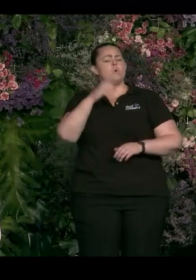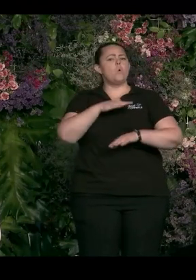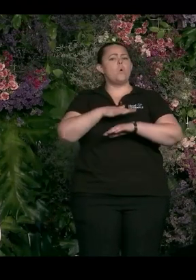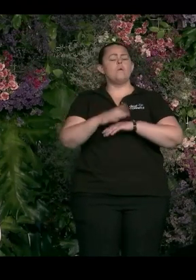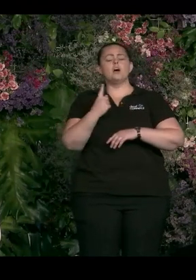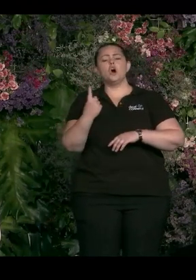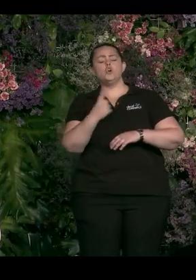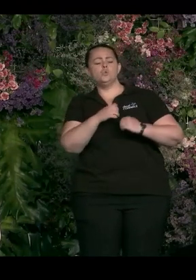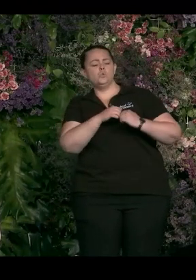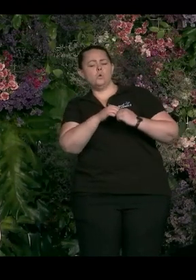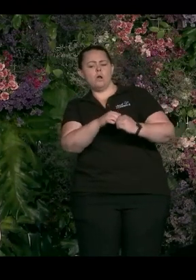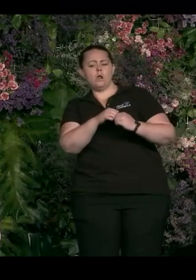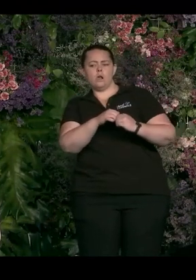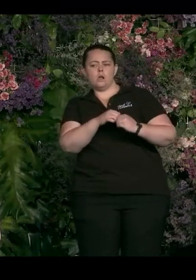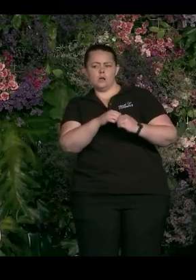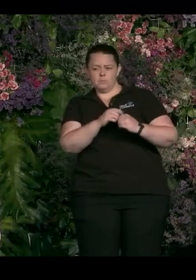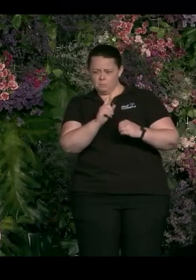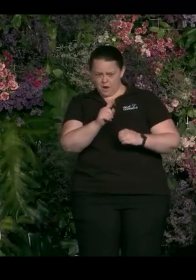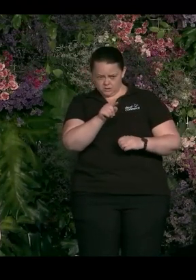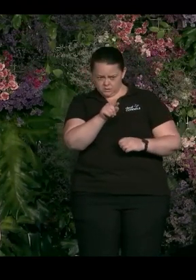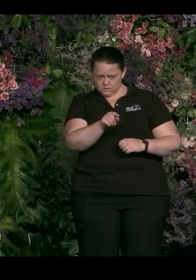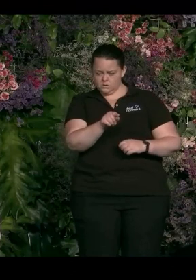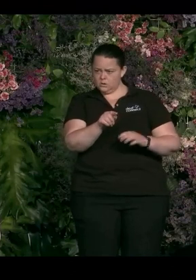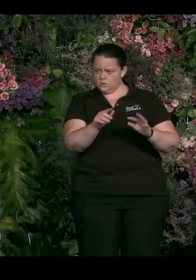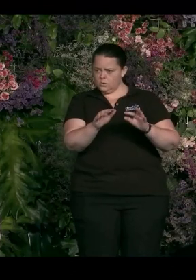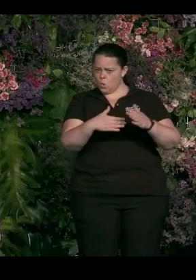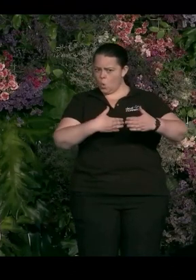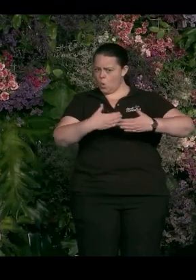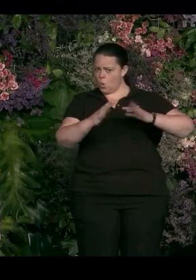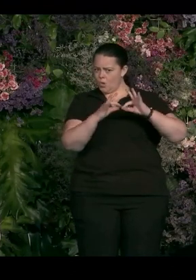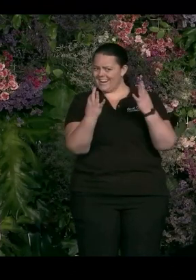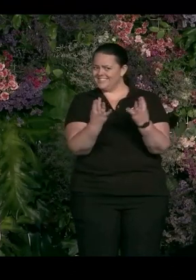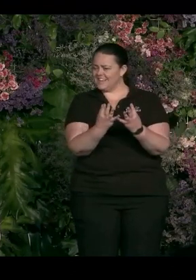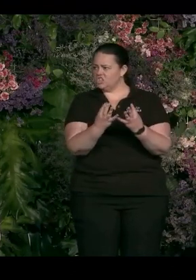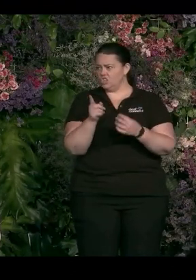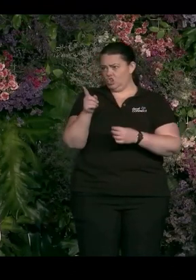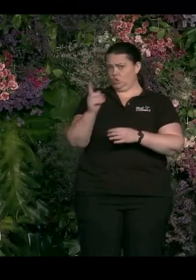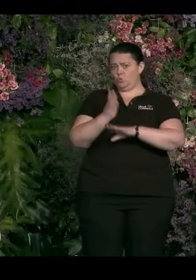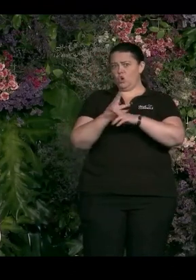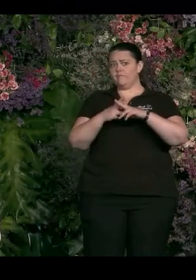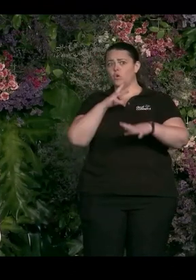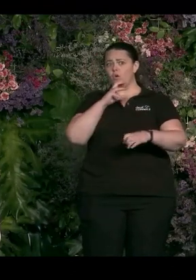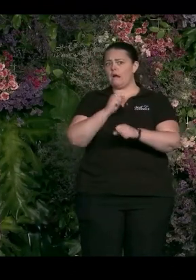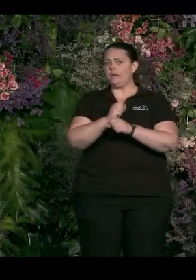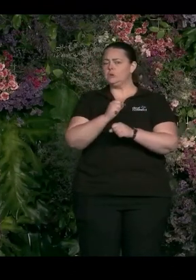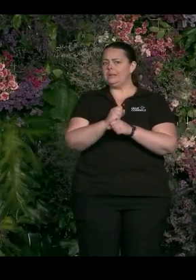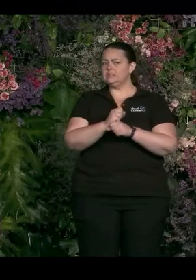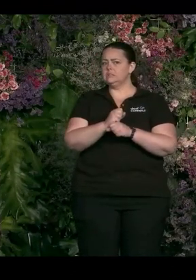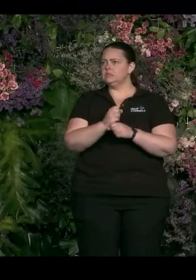your organisation is a government. You don't make profit.